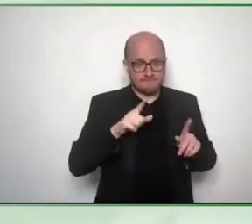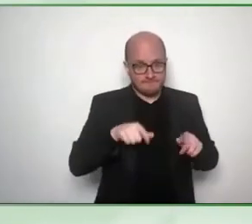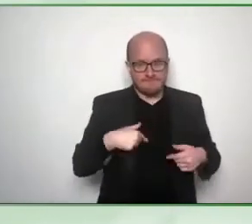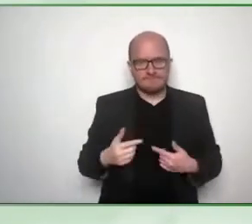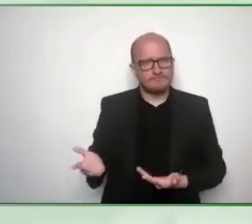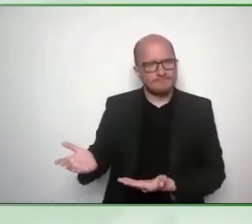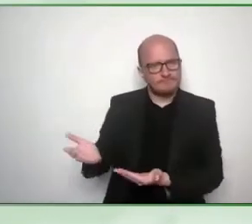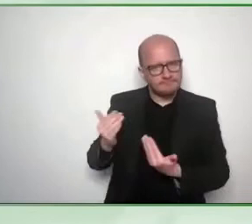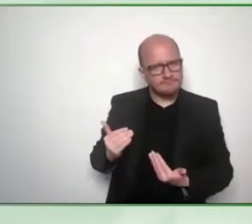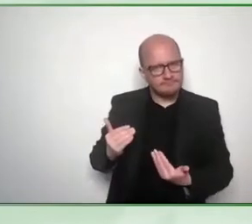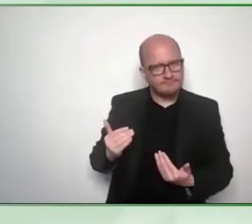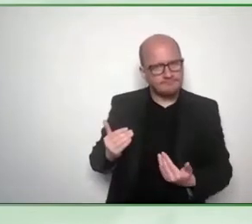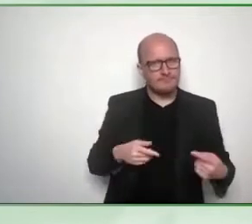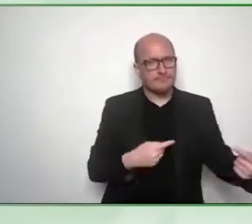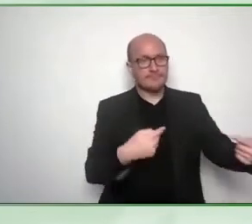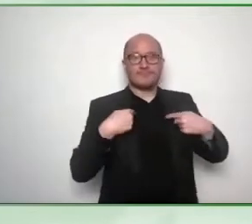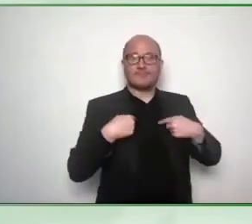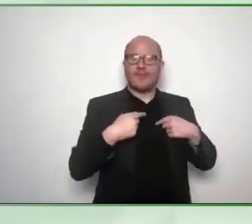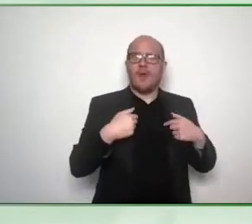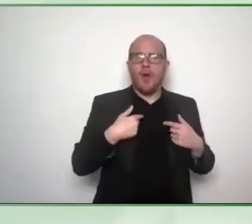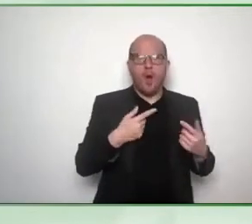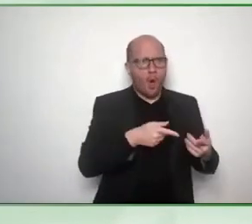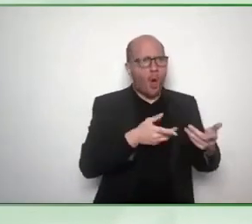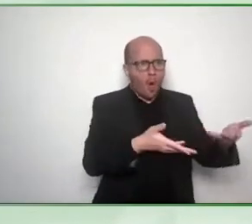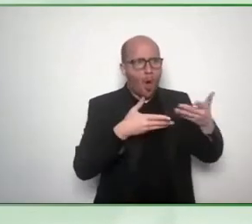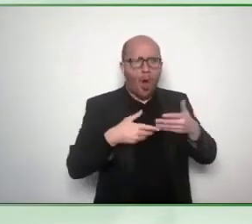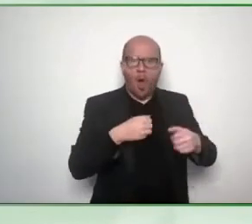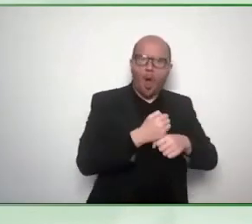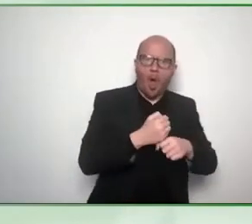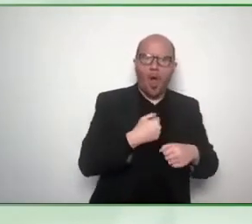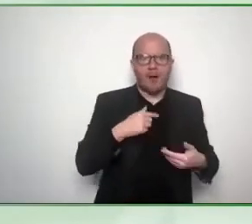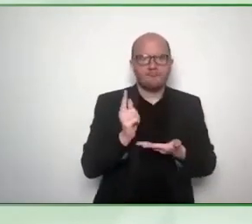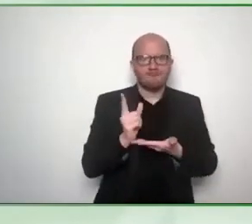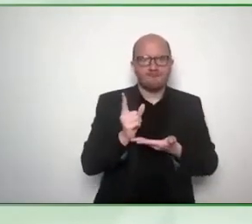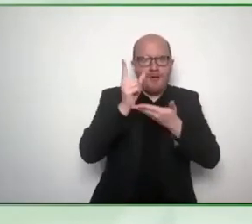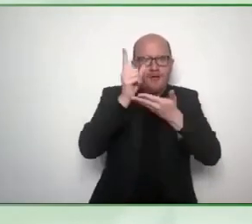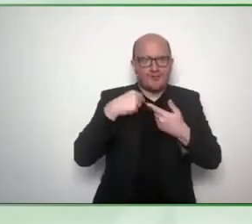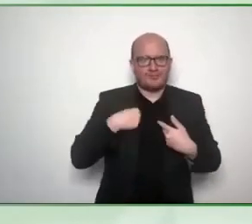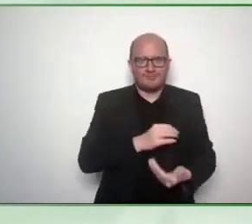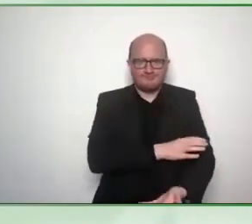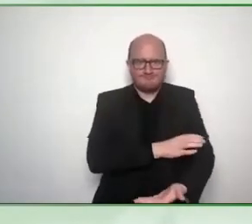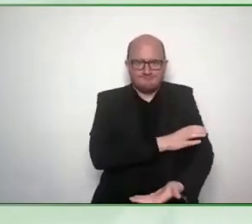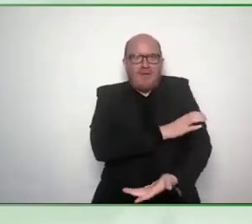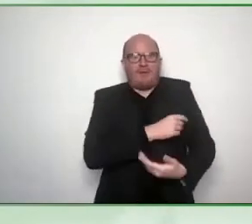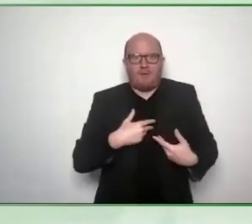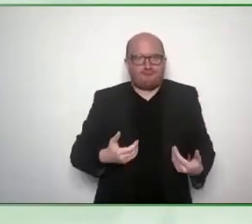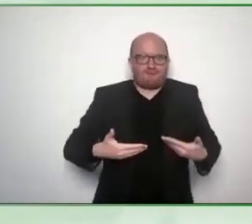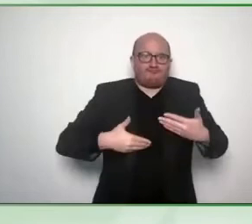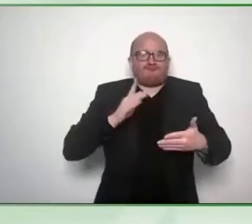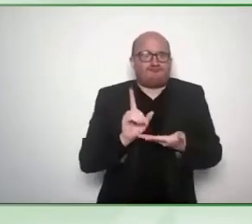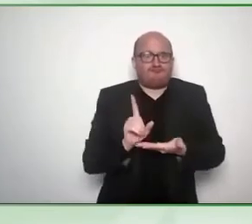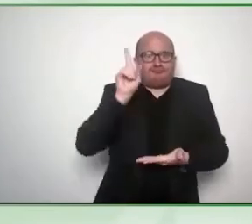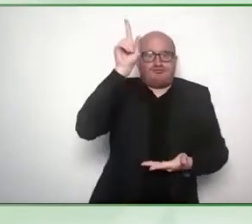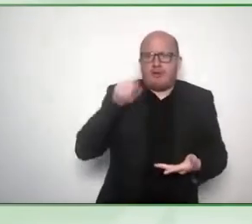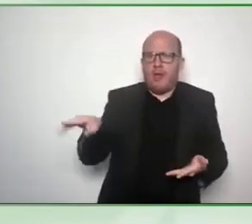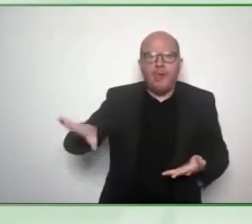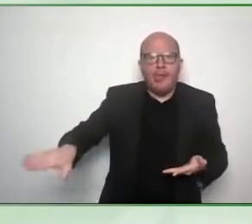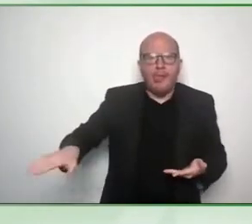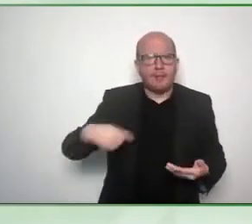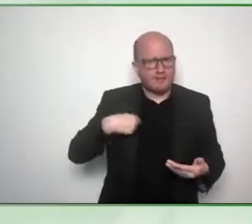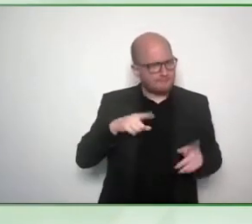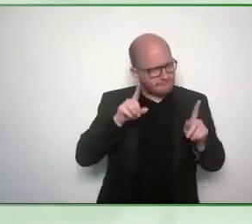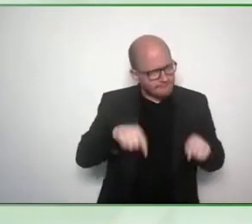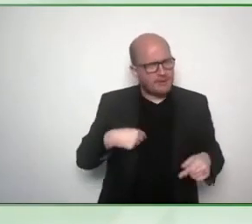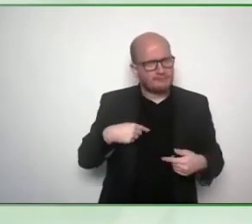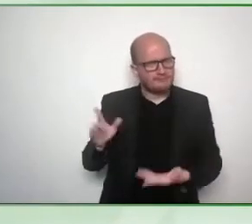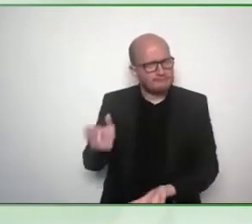me who comes into that opportunity with a lot of privilege and a lot of power there's a trust issue that comes to play when I'm